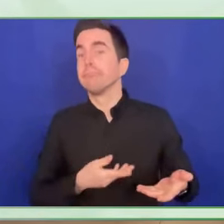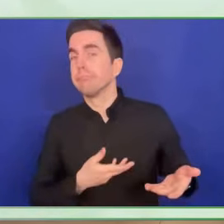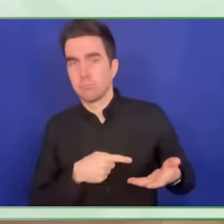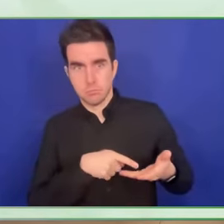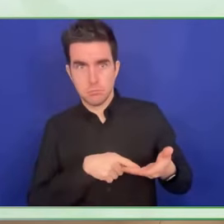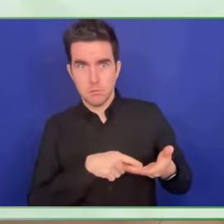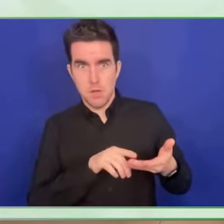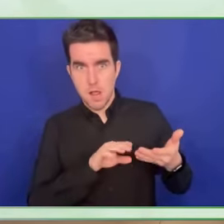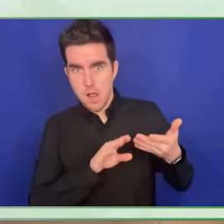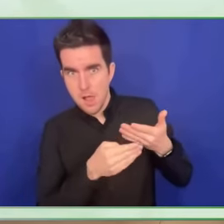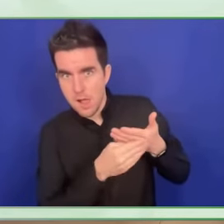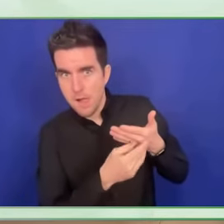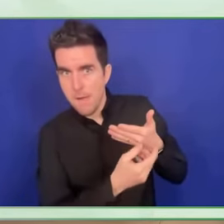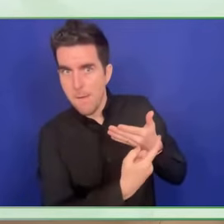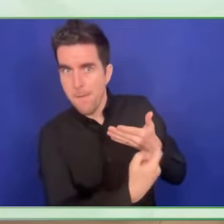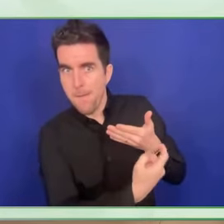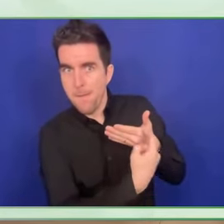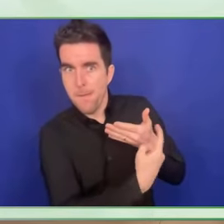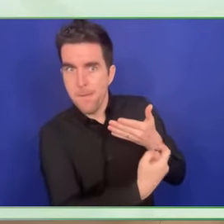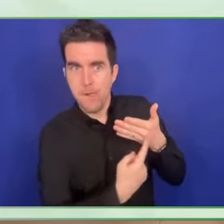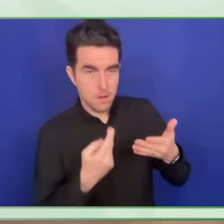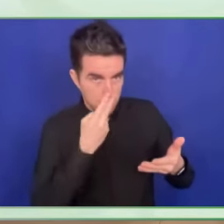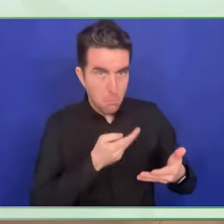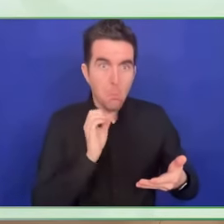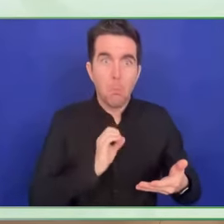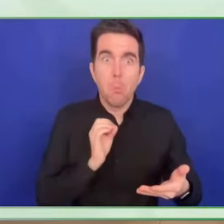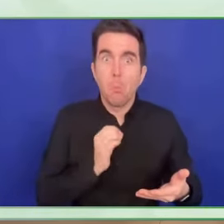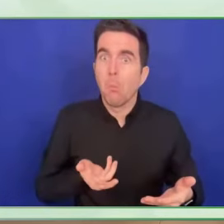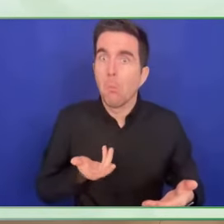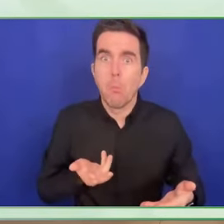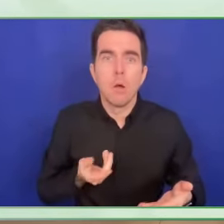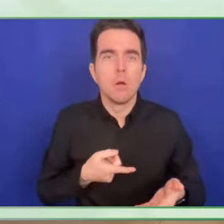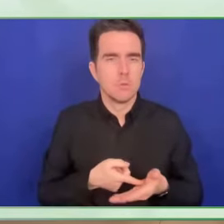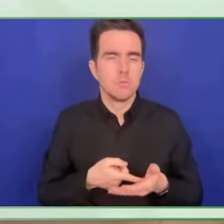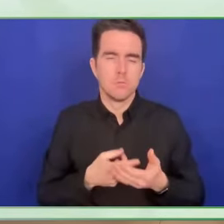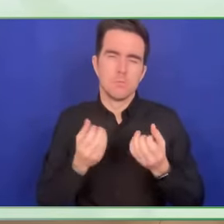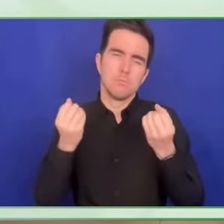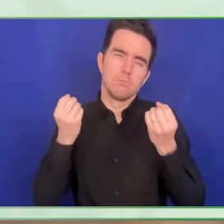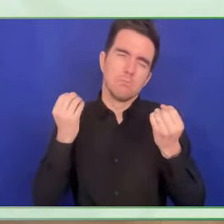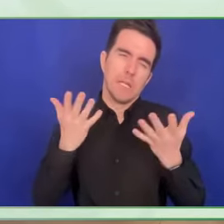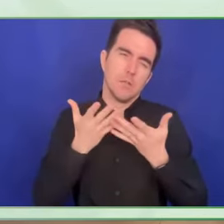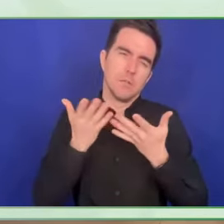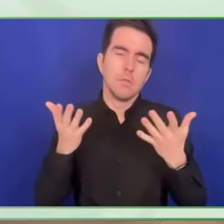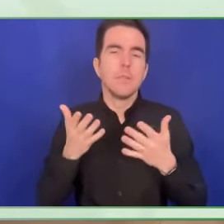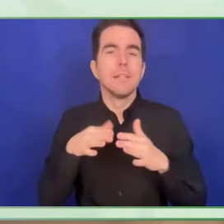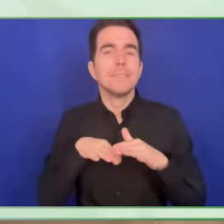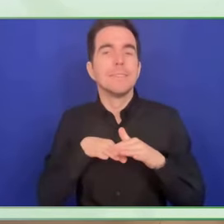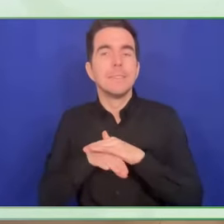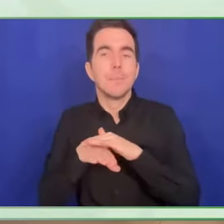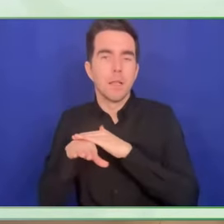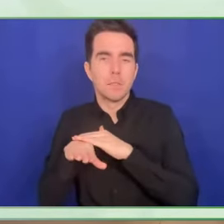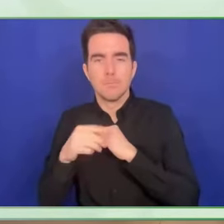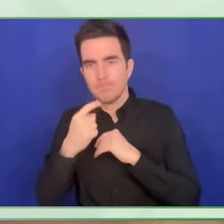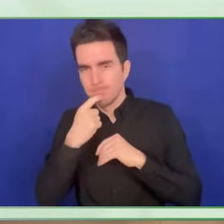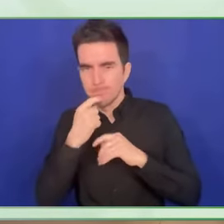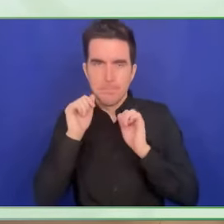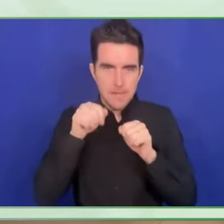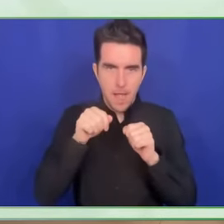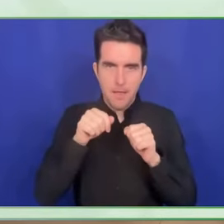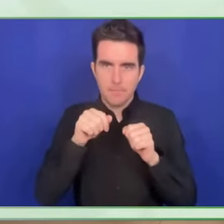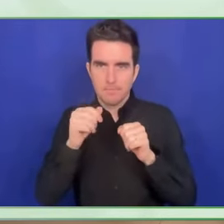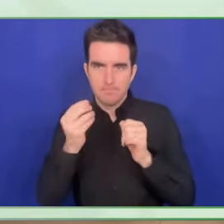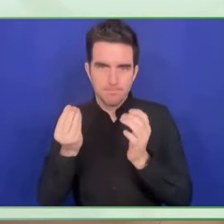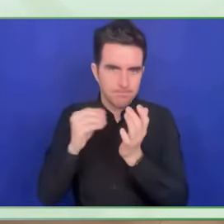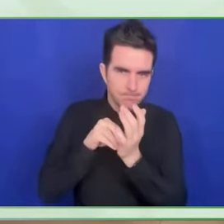Bixby, the button in the device and talk to your device, I mean talking to your device, or searching